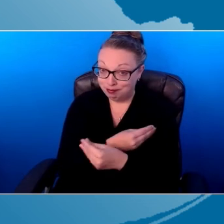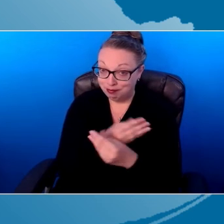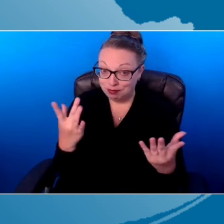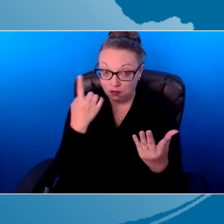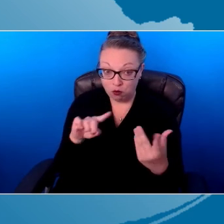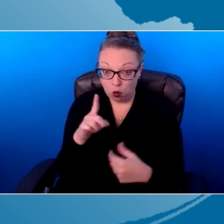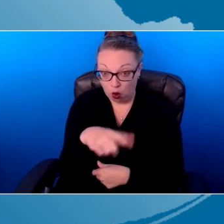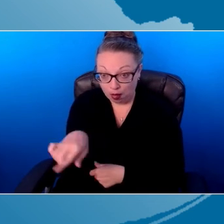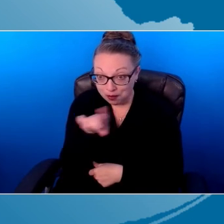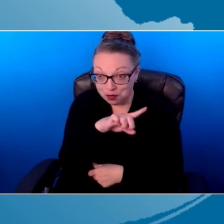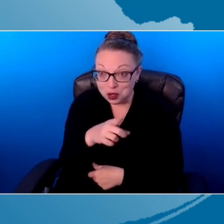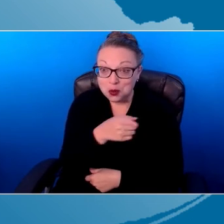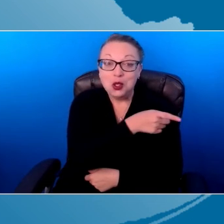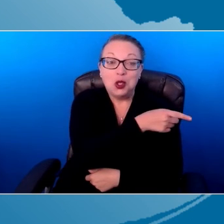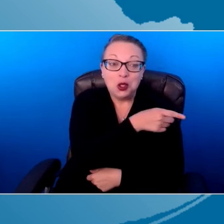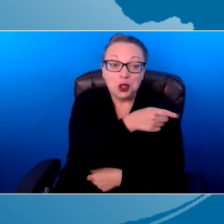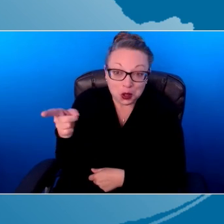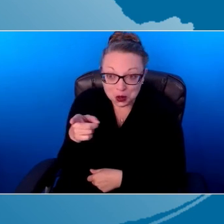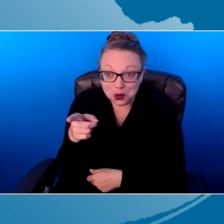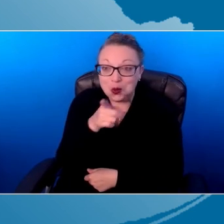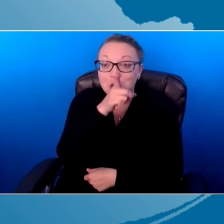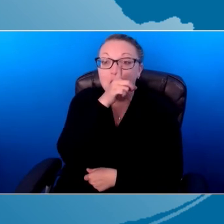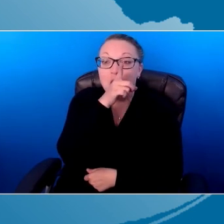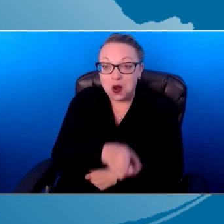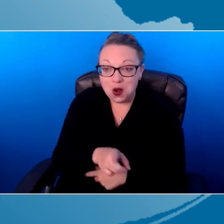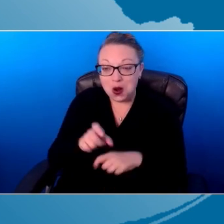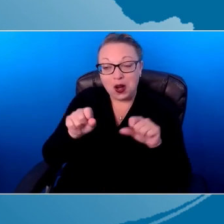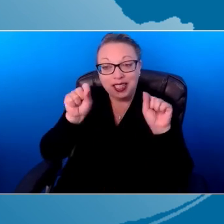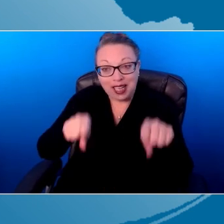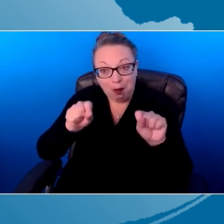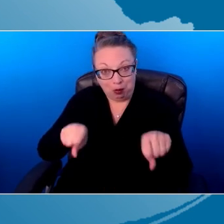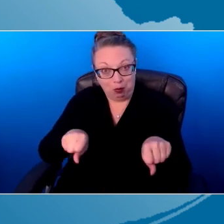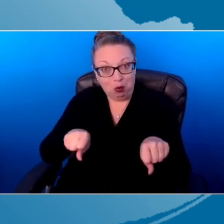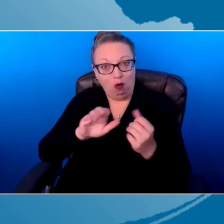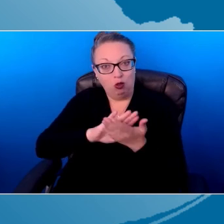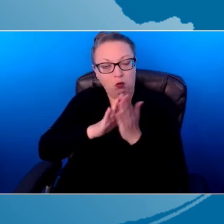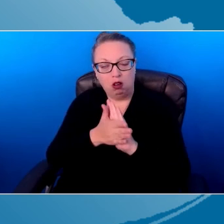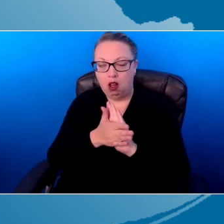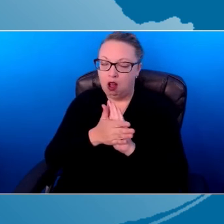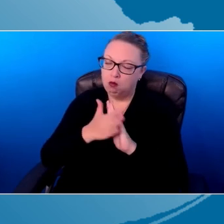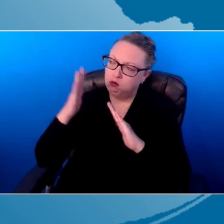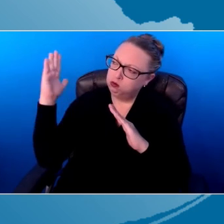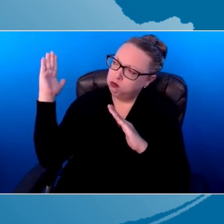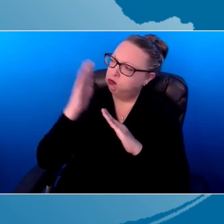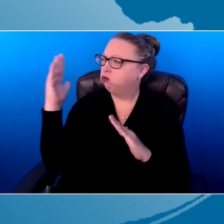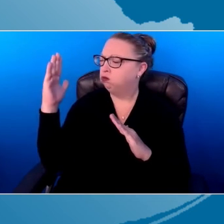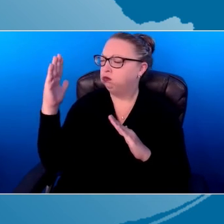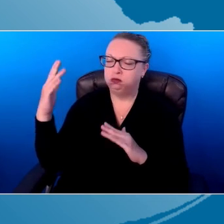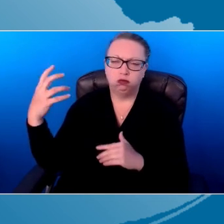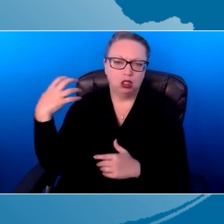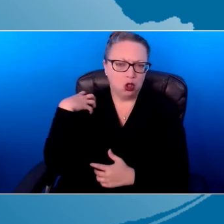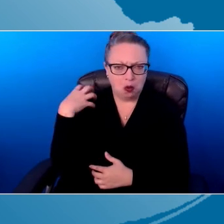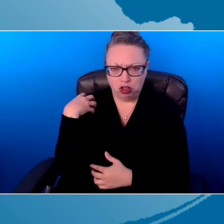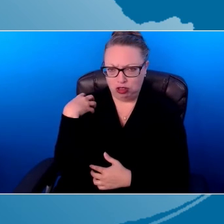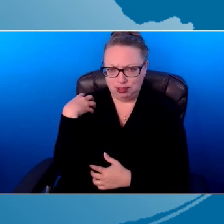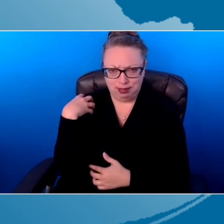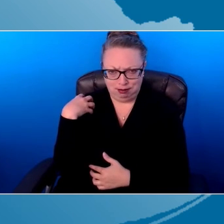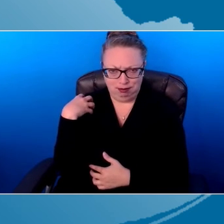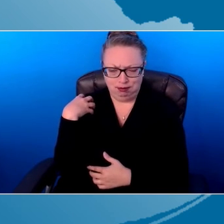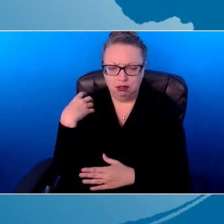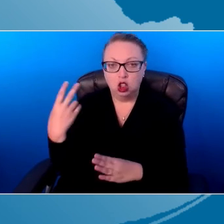you are capable of becoming great coaches. Use a coaching